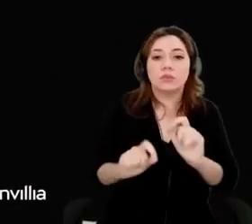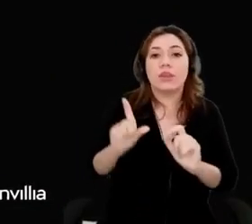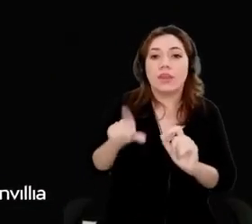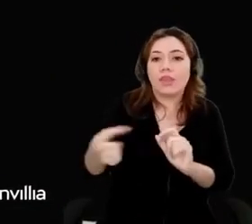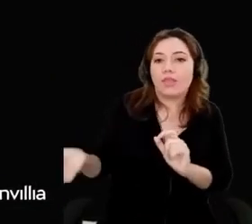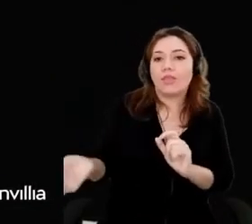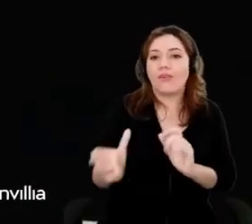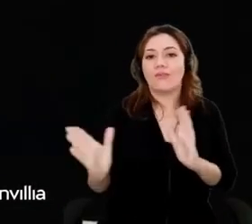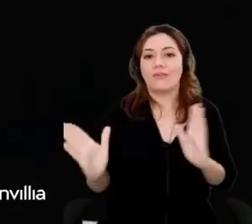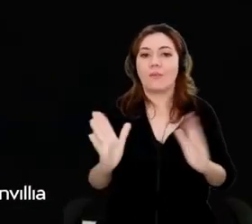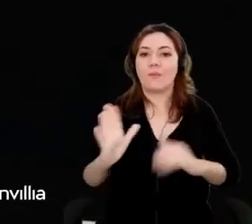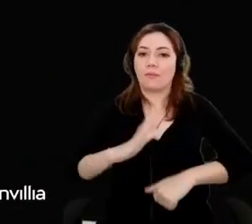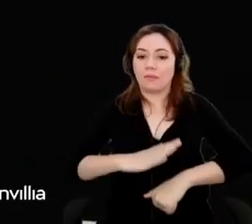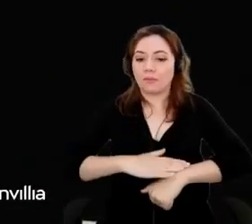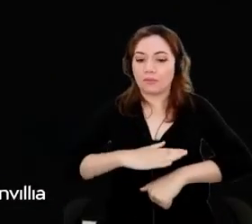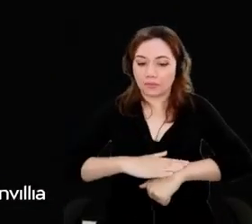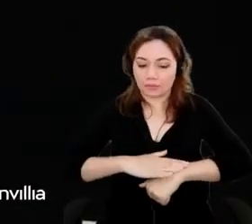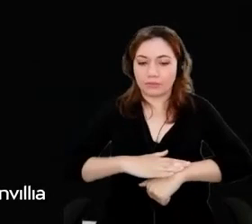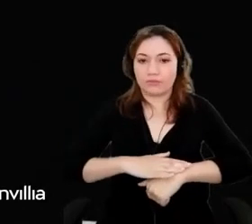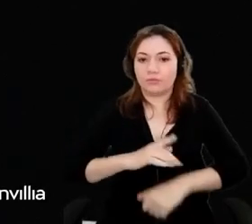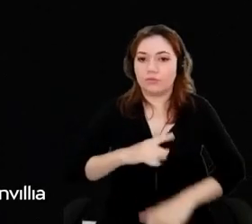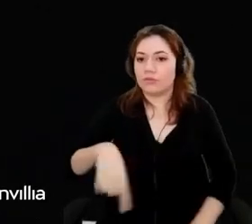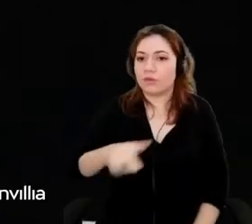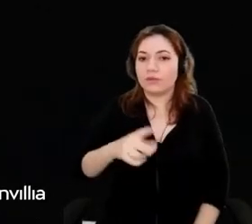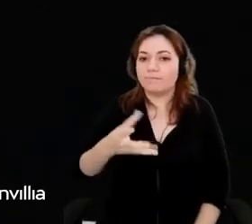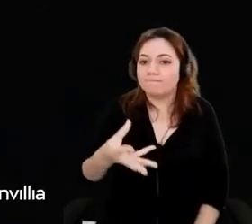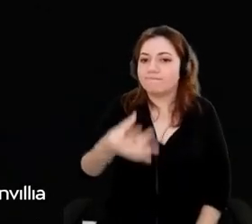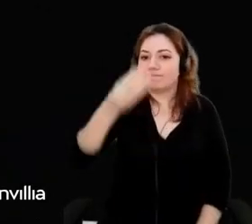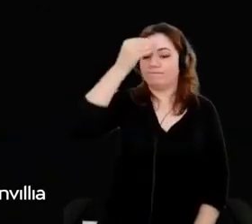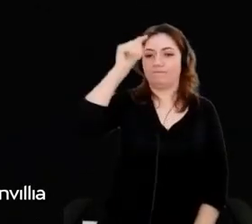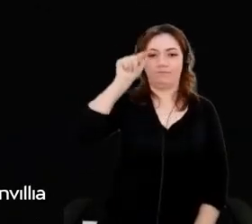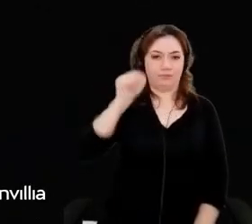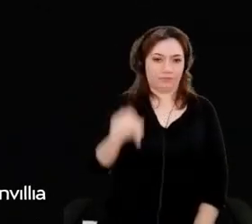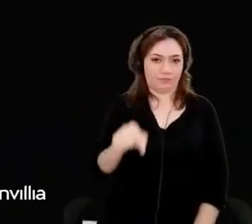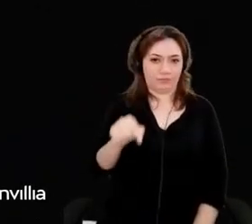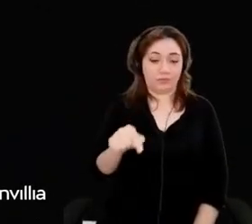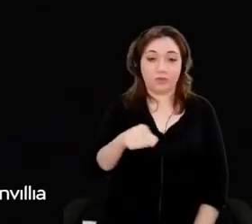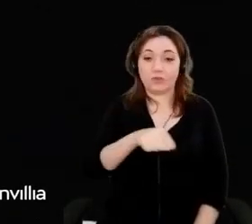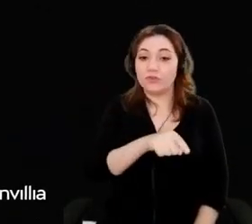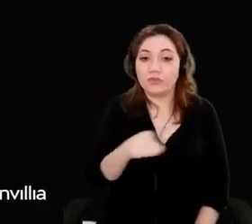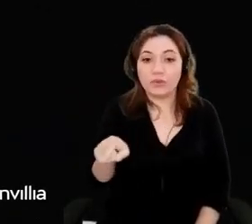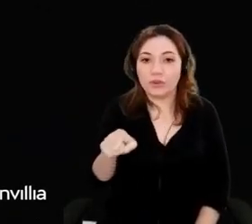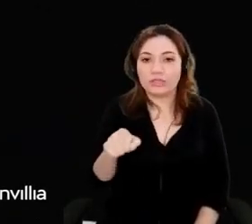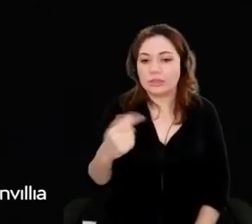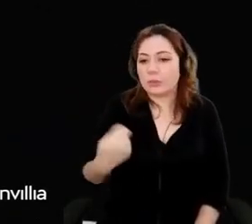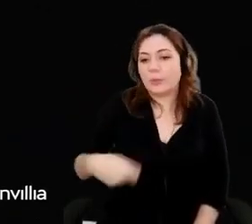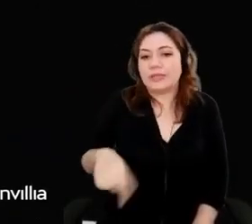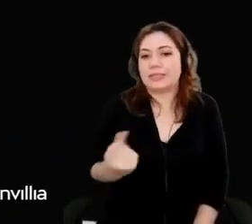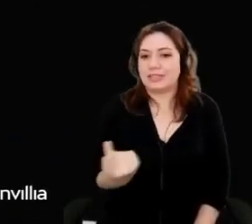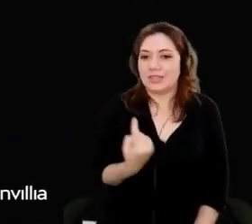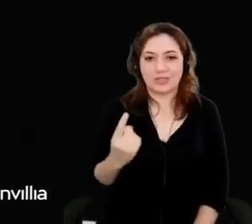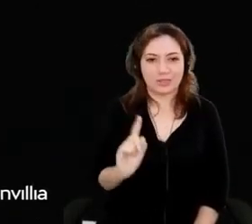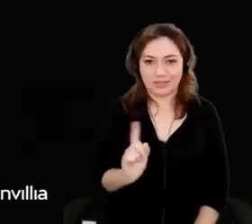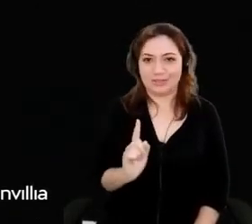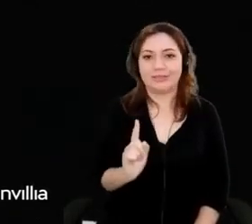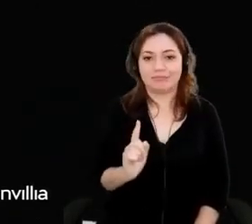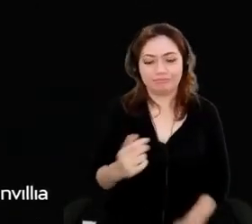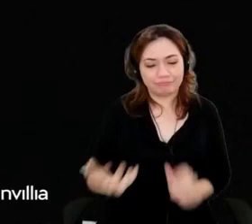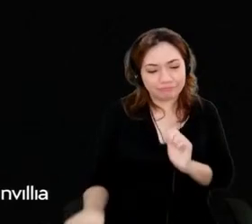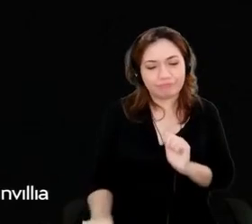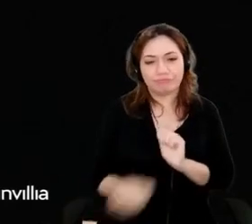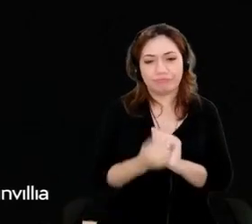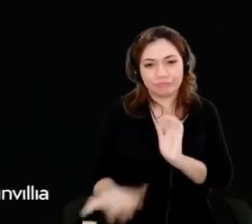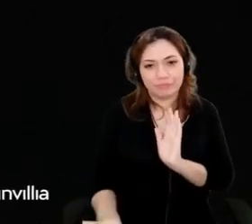Don't forget. Don't don't have to be alone. Join us. Let's